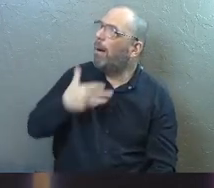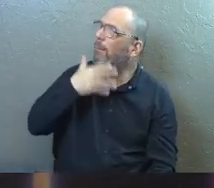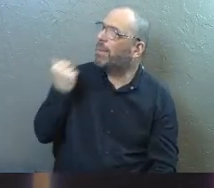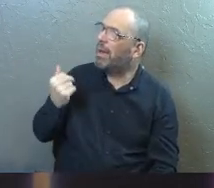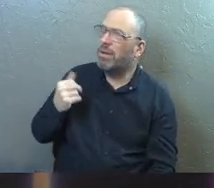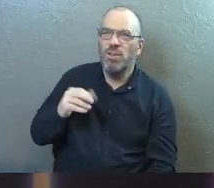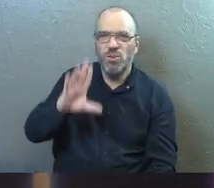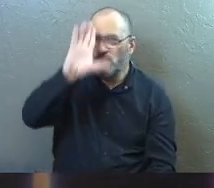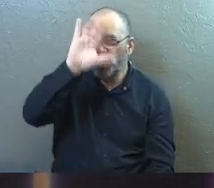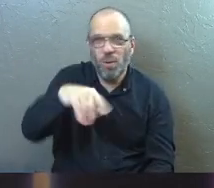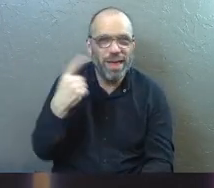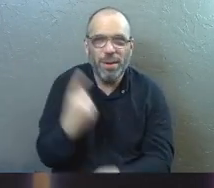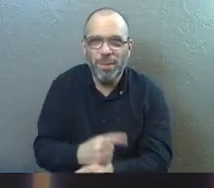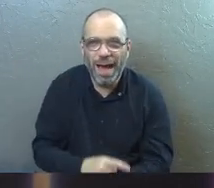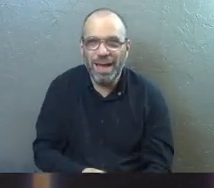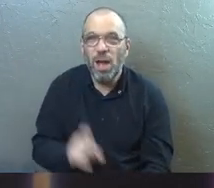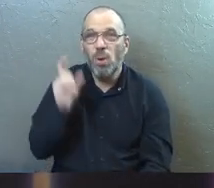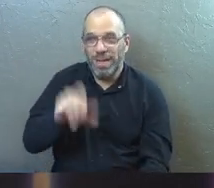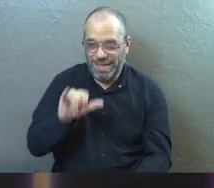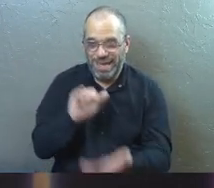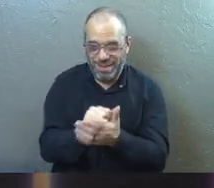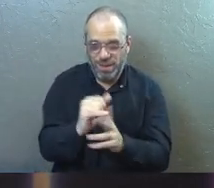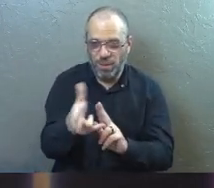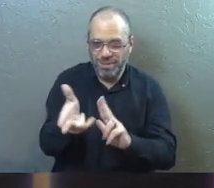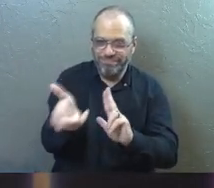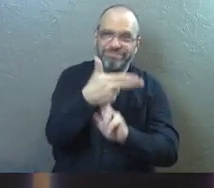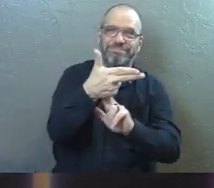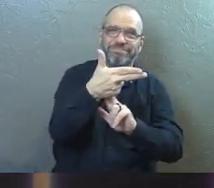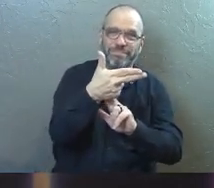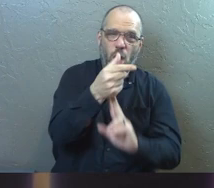You all know it. We need those signs.